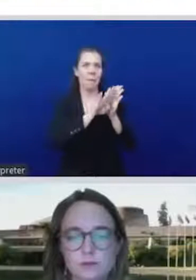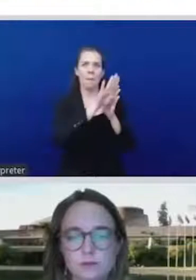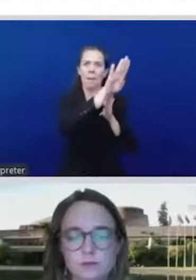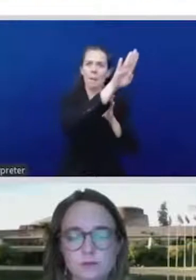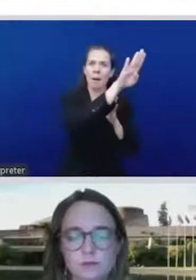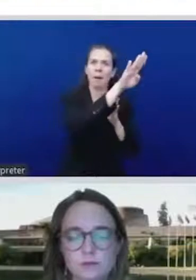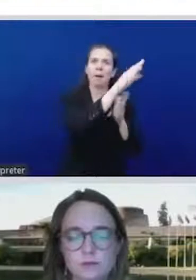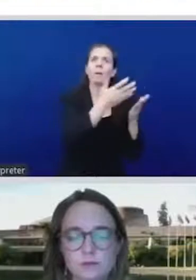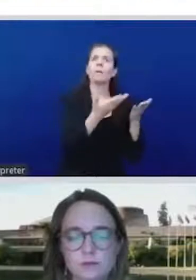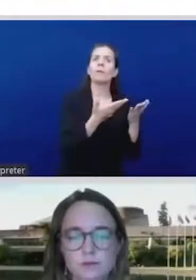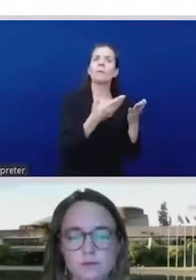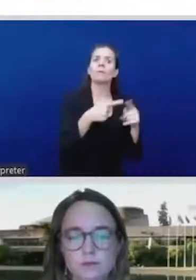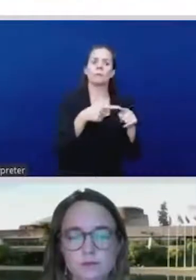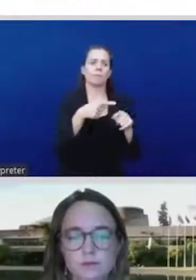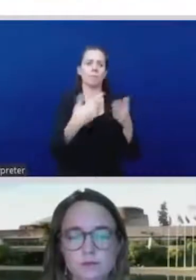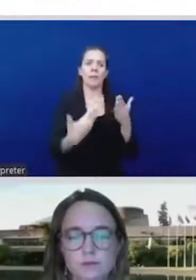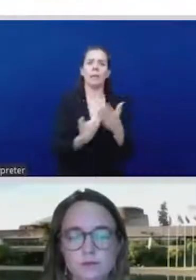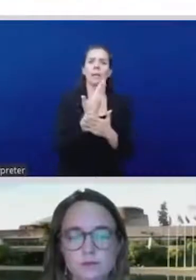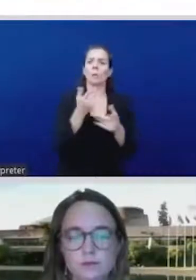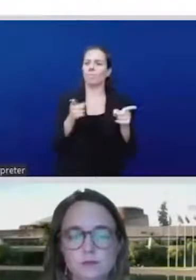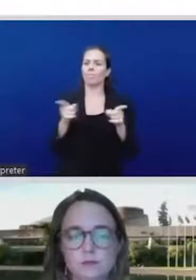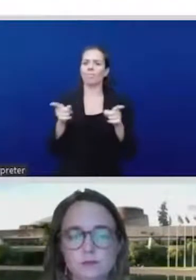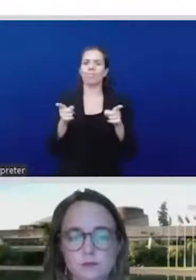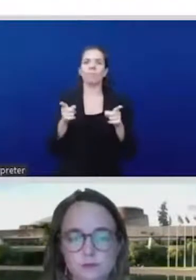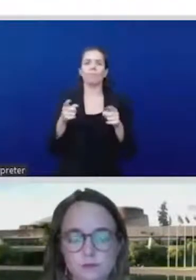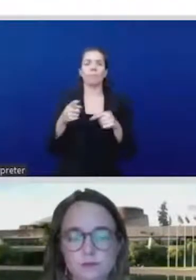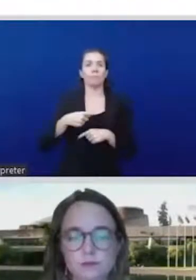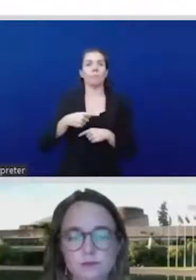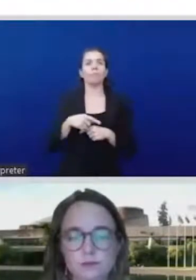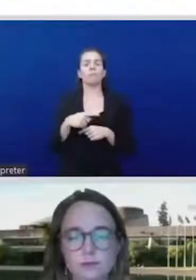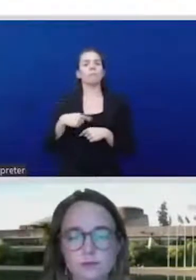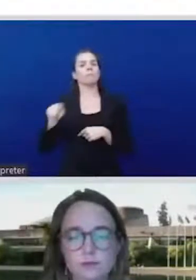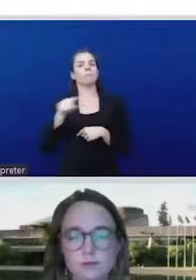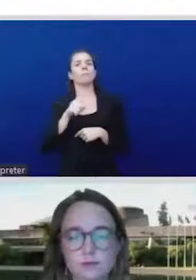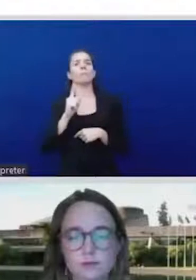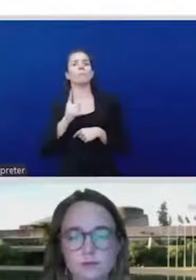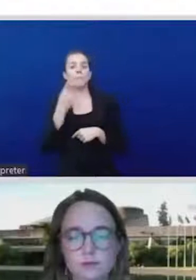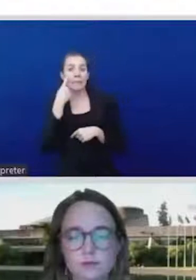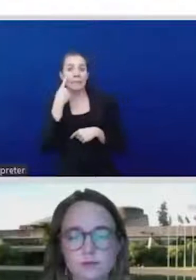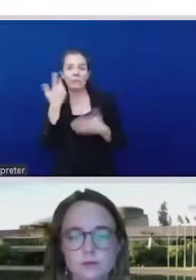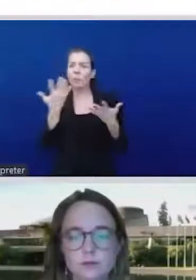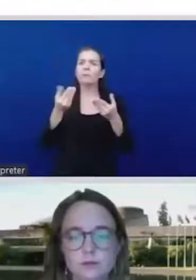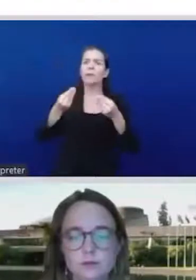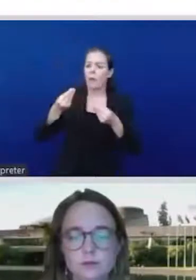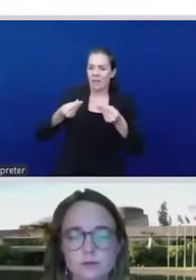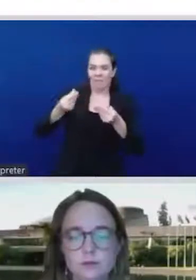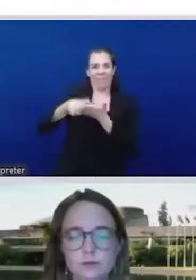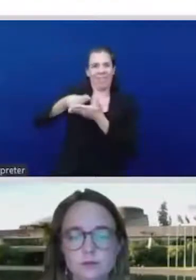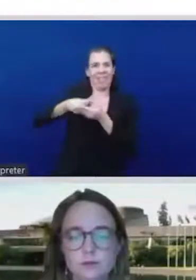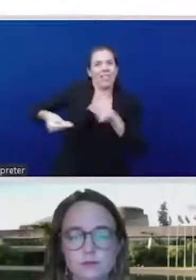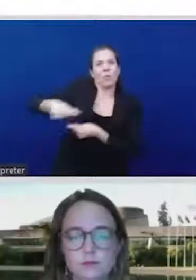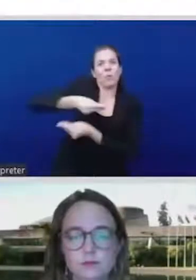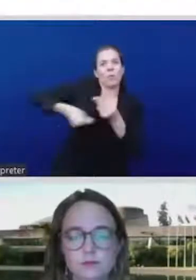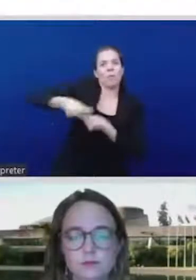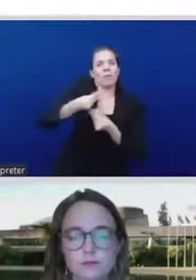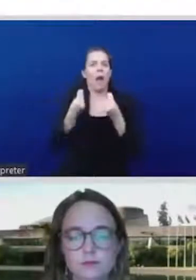along the lines of gender, sustainability, and people-centered. These were words in the human development report.